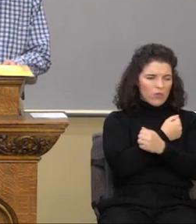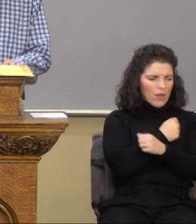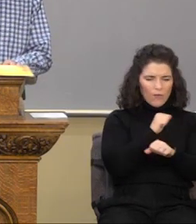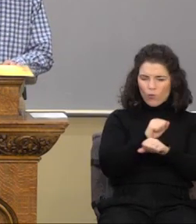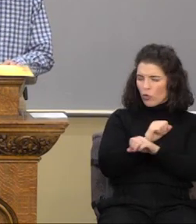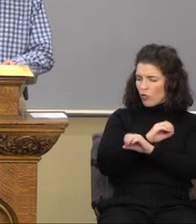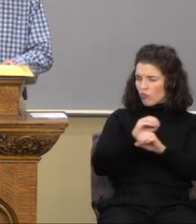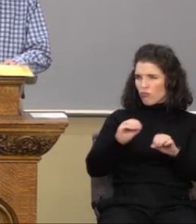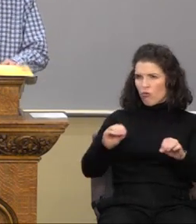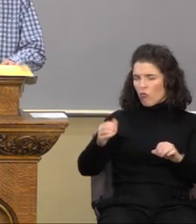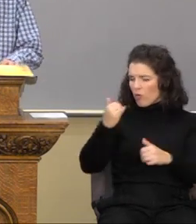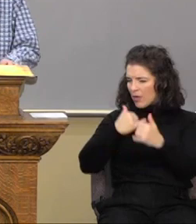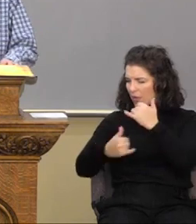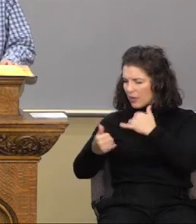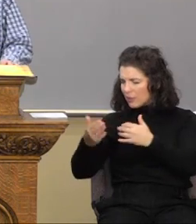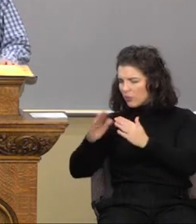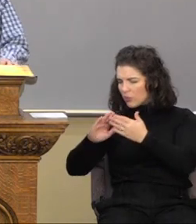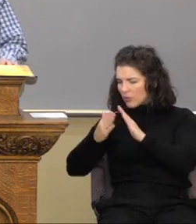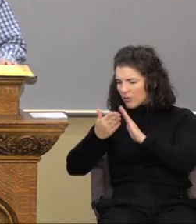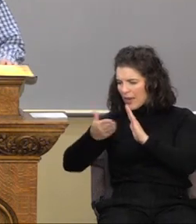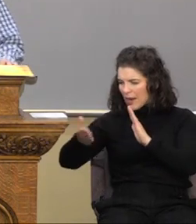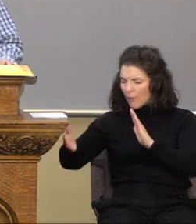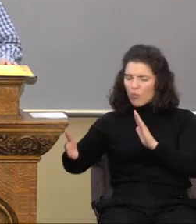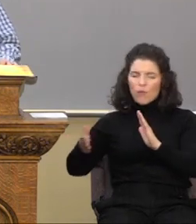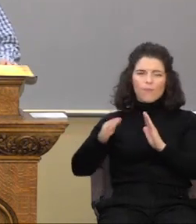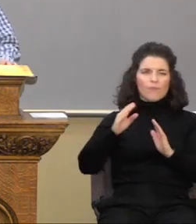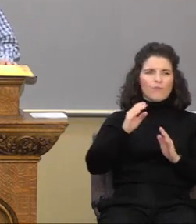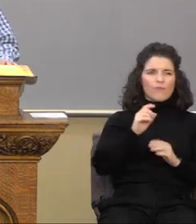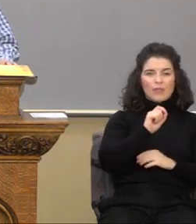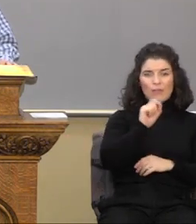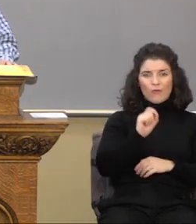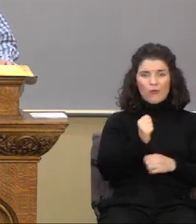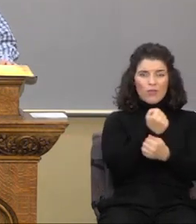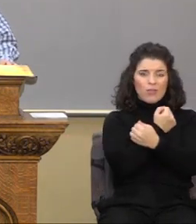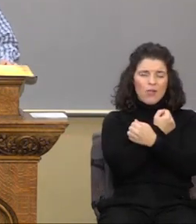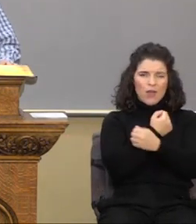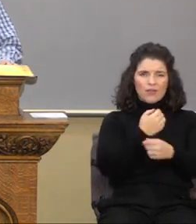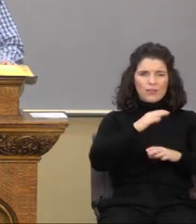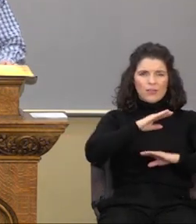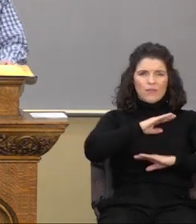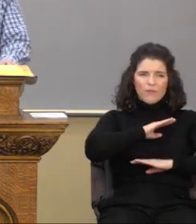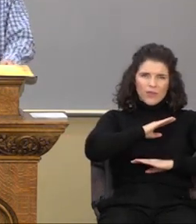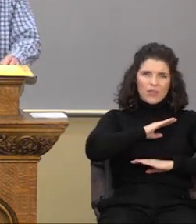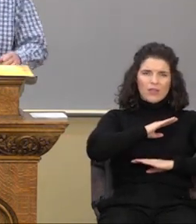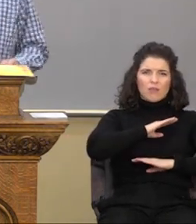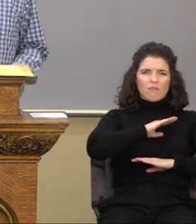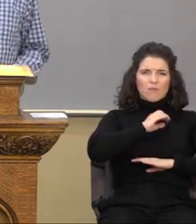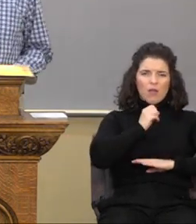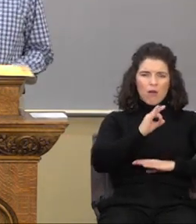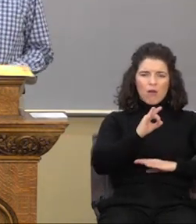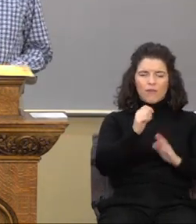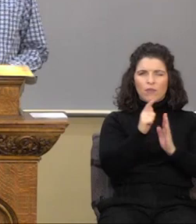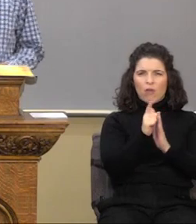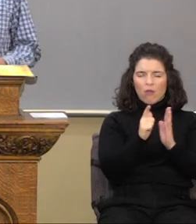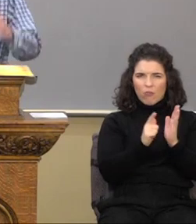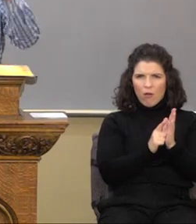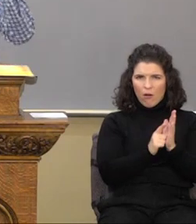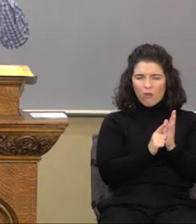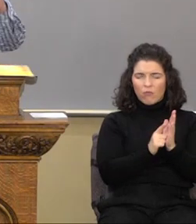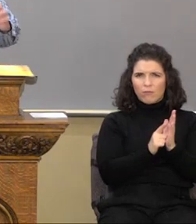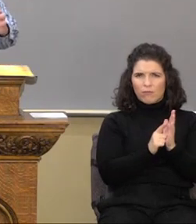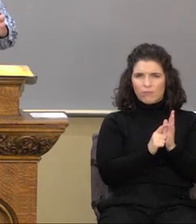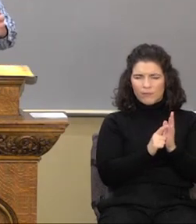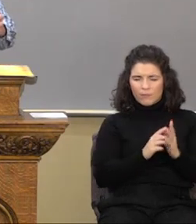his neighbor. Therefore, love is the fulfilling of the law. Now, interestingly enough,